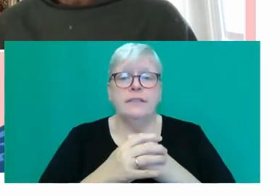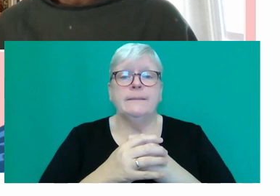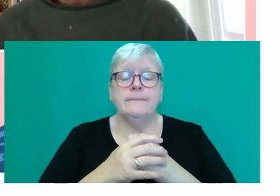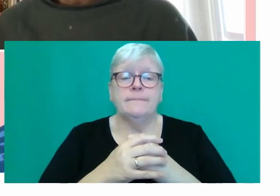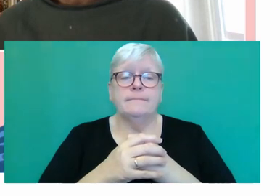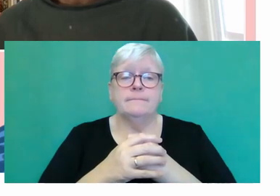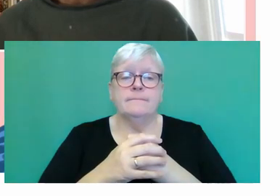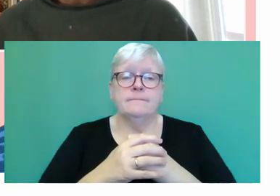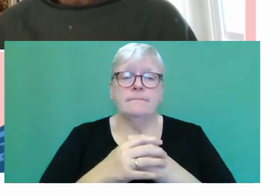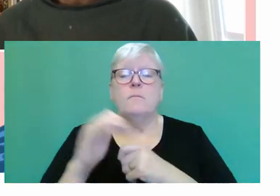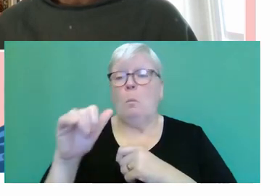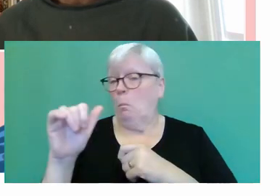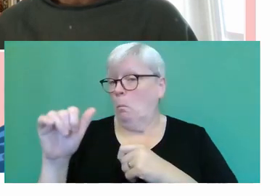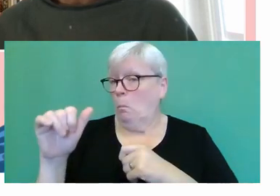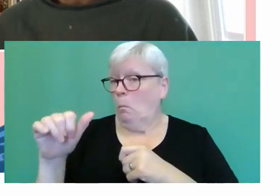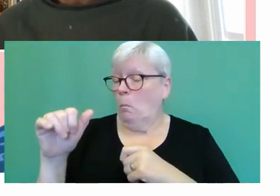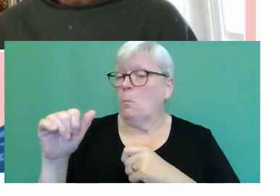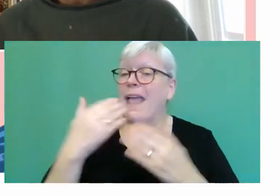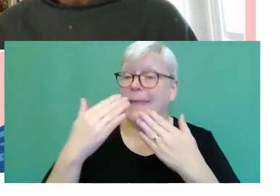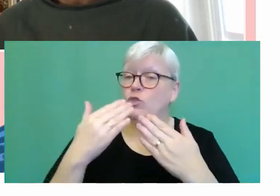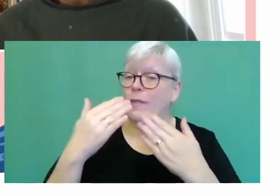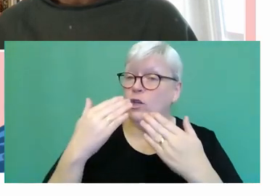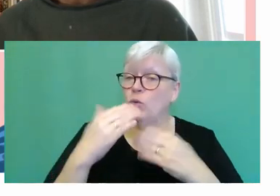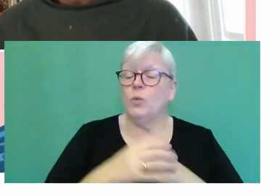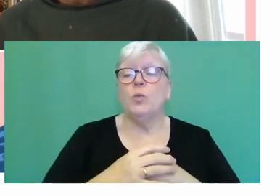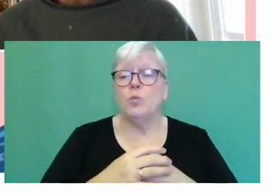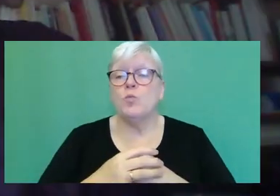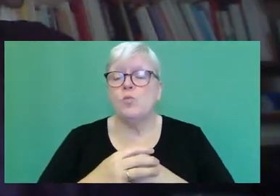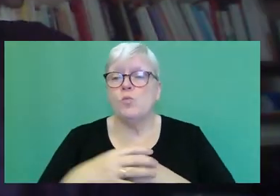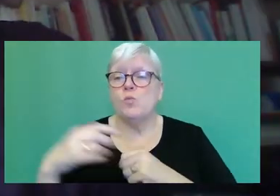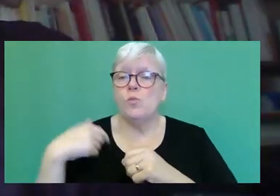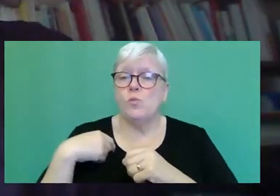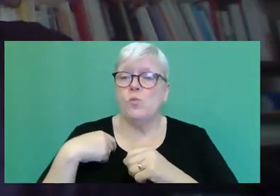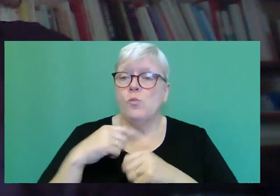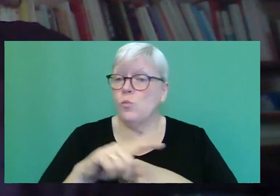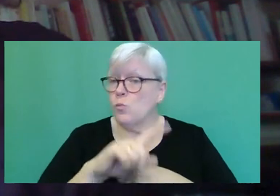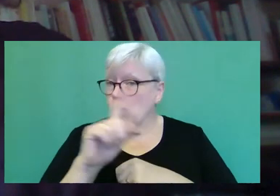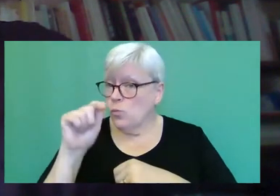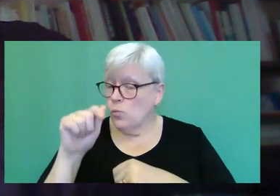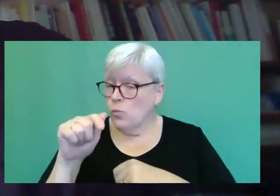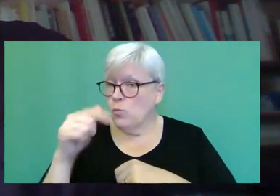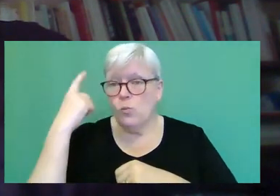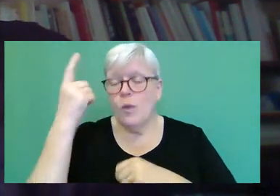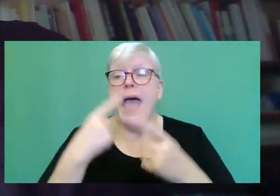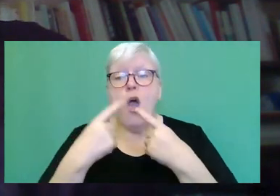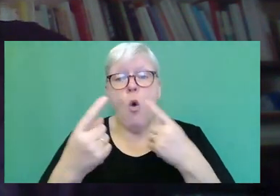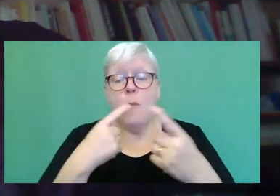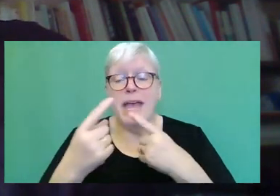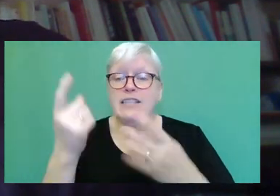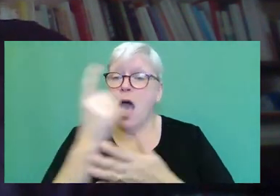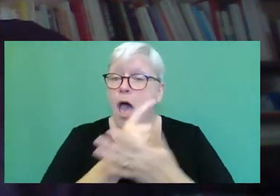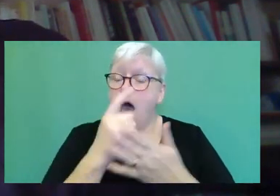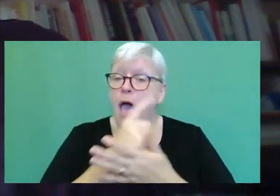Yeah, thank you. And, and I, following on from that, I wondered if you could comment on the, on the, the